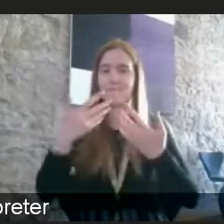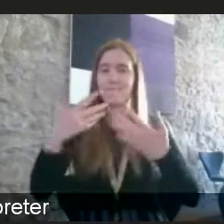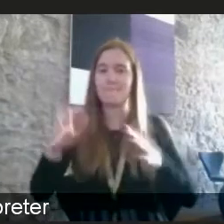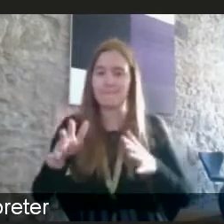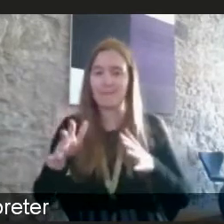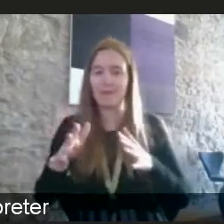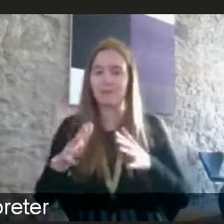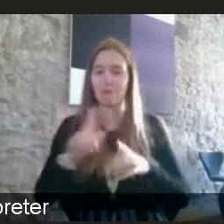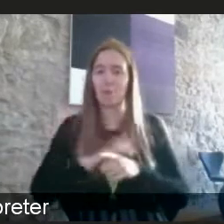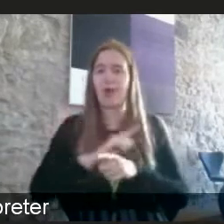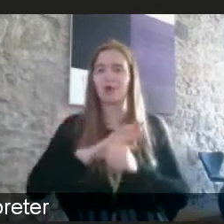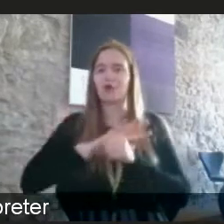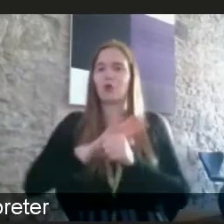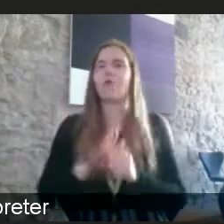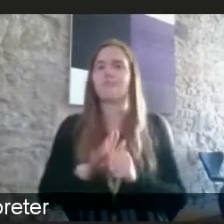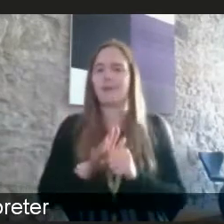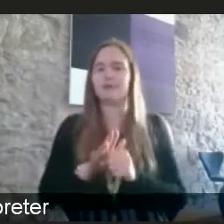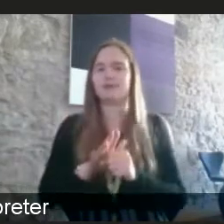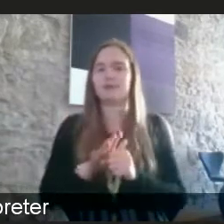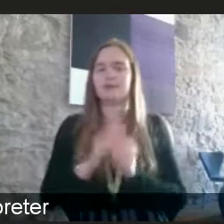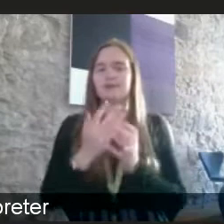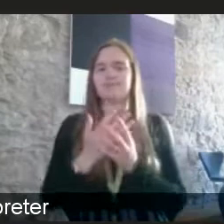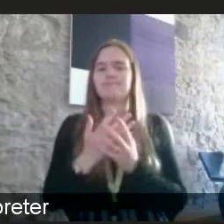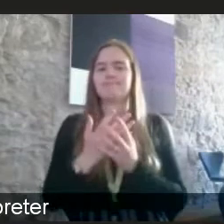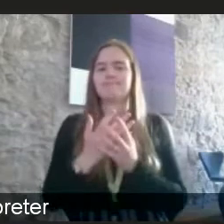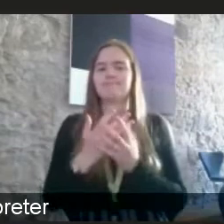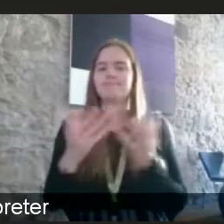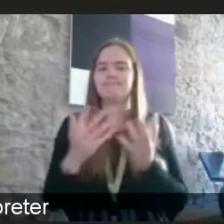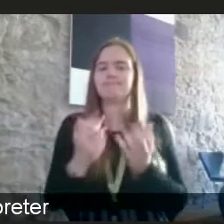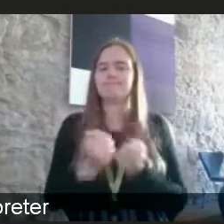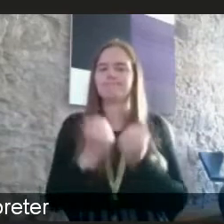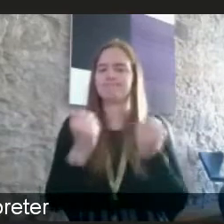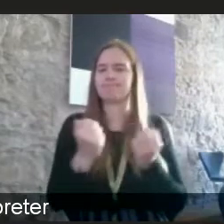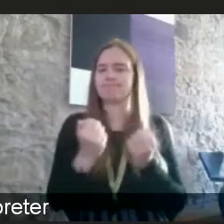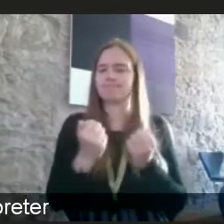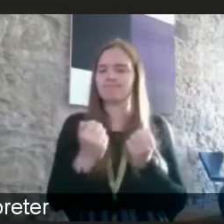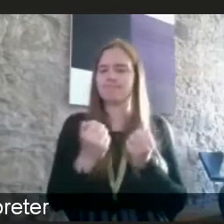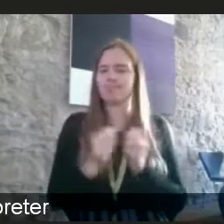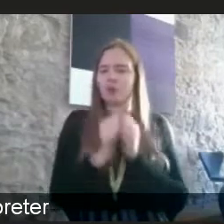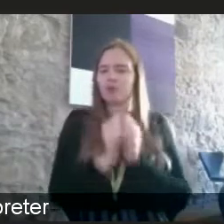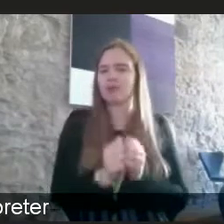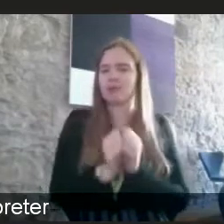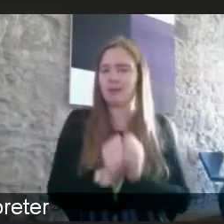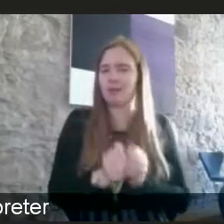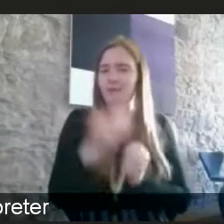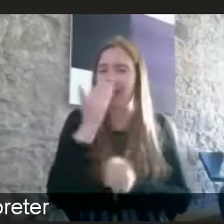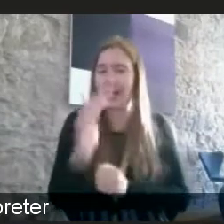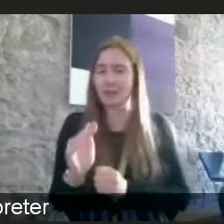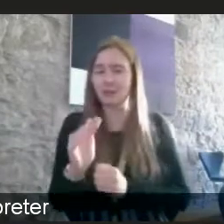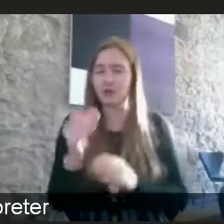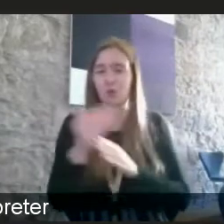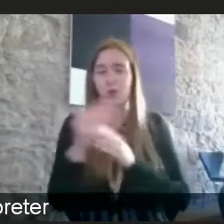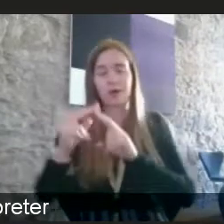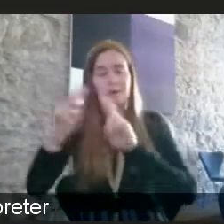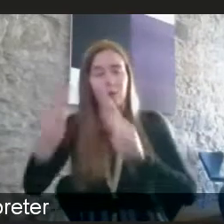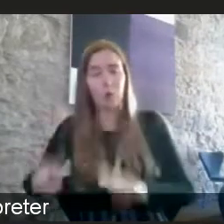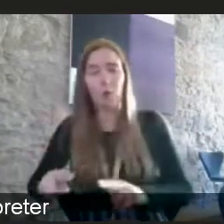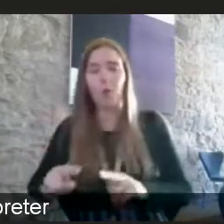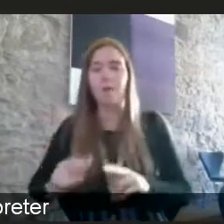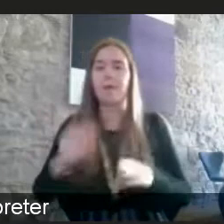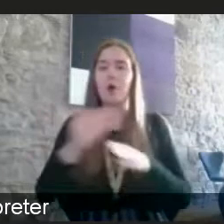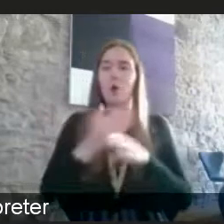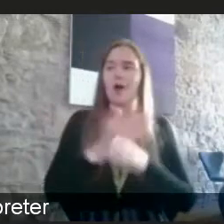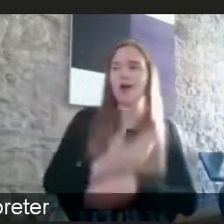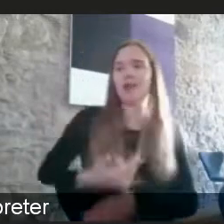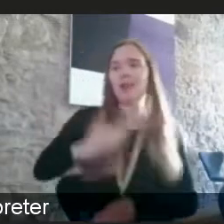kovid a really profound reappraisal of attitudes to working from home to work life balance